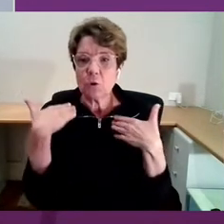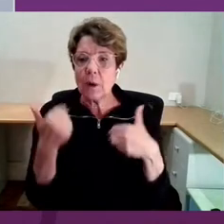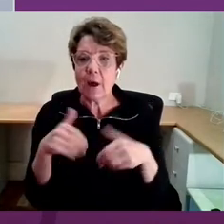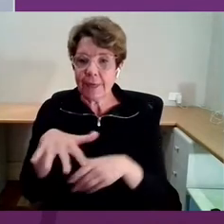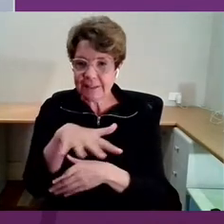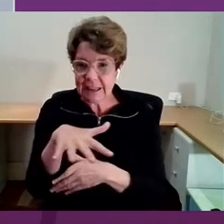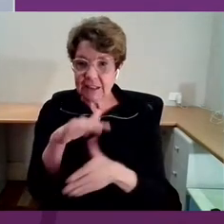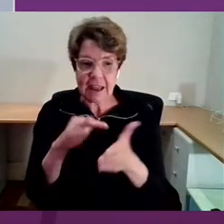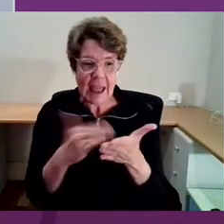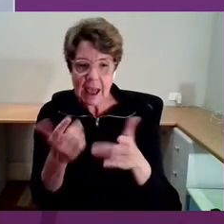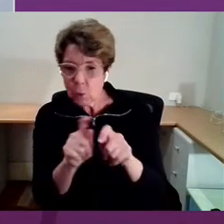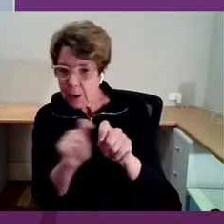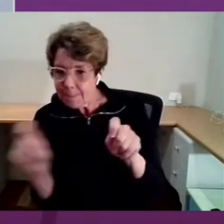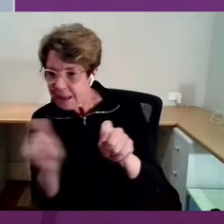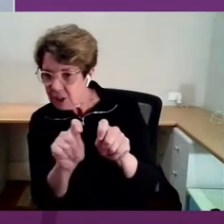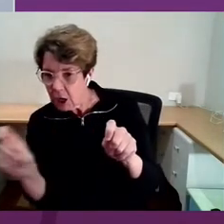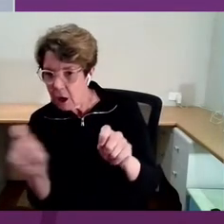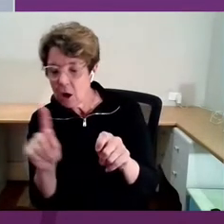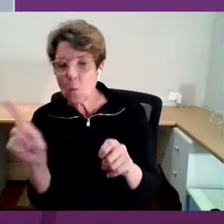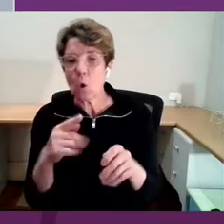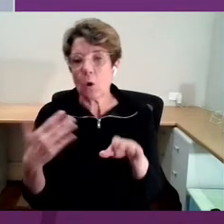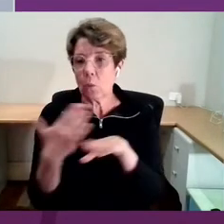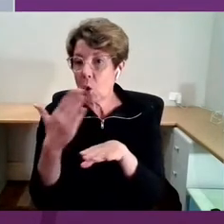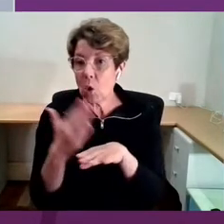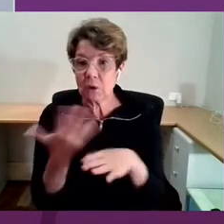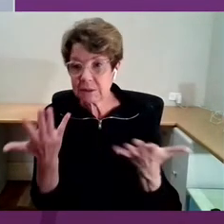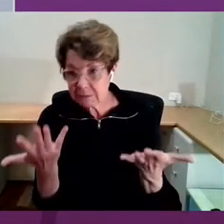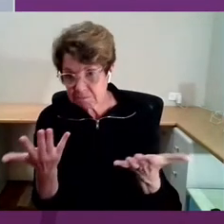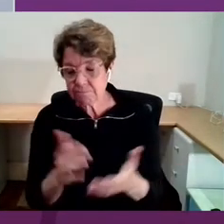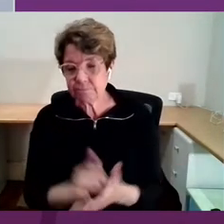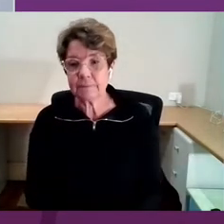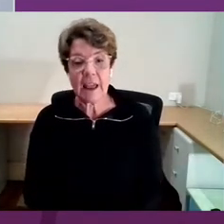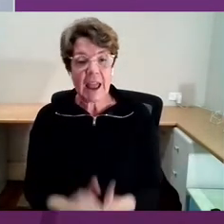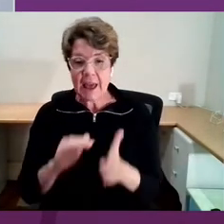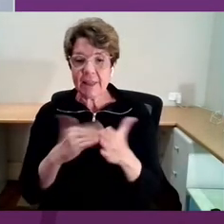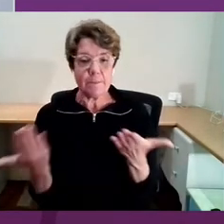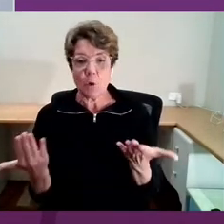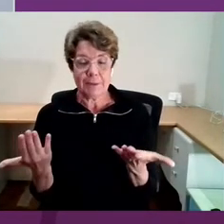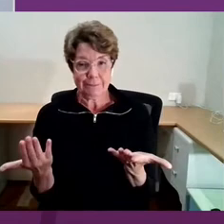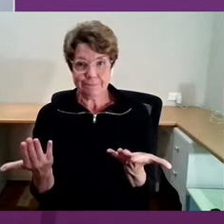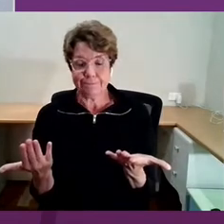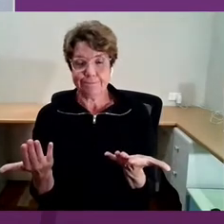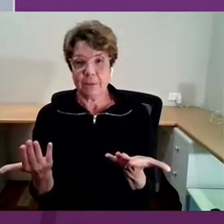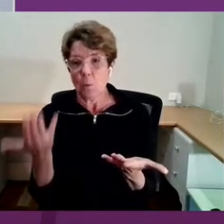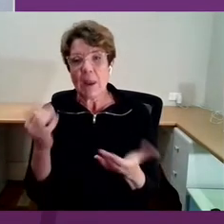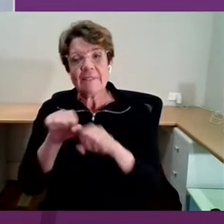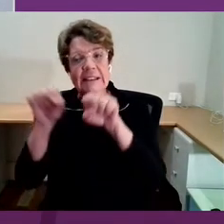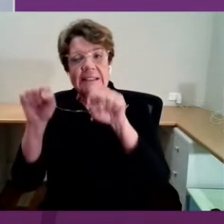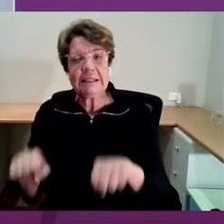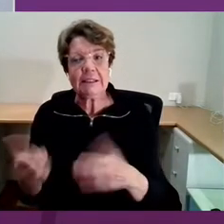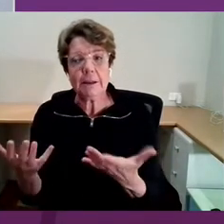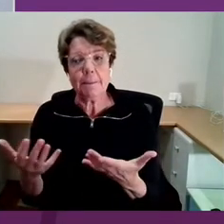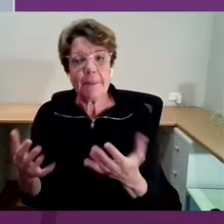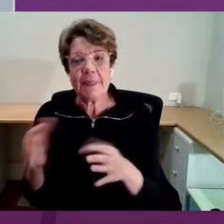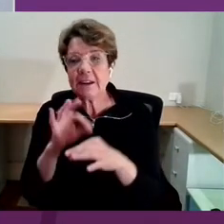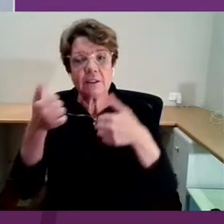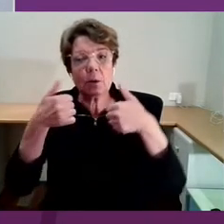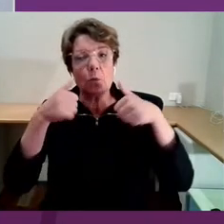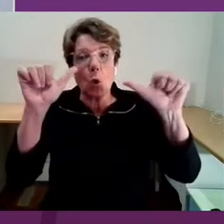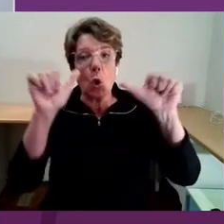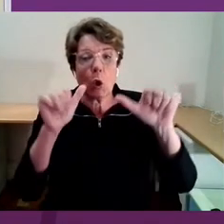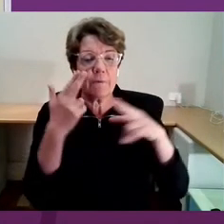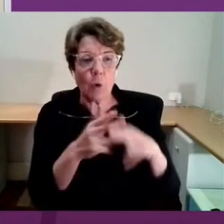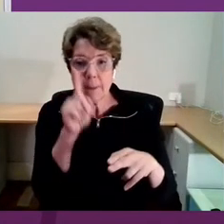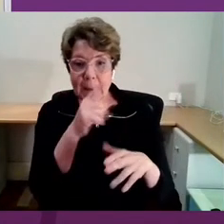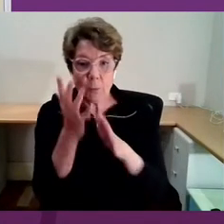measure what works? And at the moment, quite frankly, we've got a system that often doesn't work for the people it's designed for.